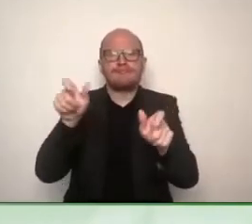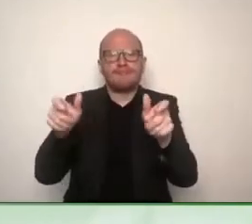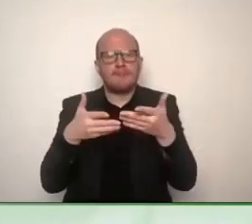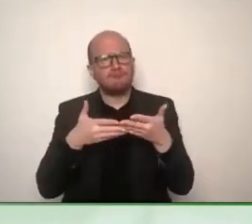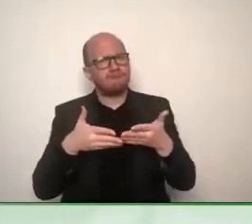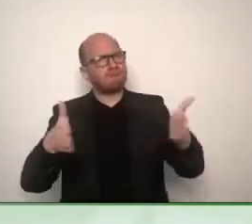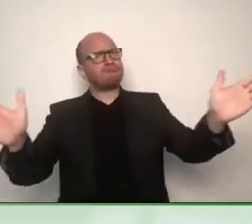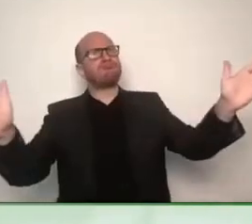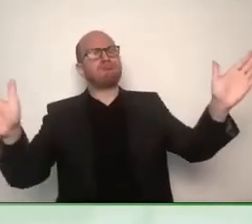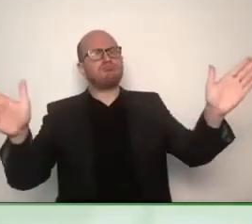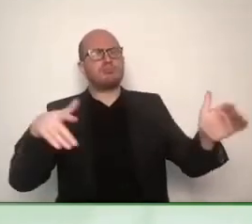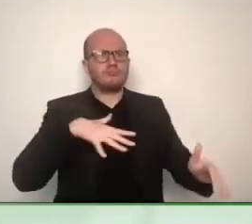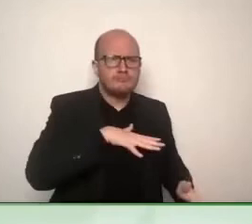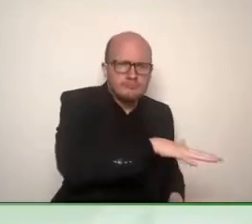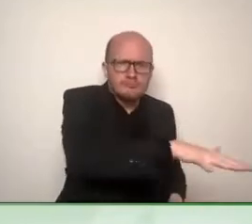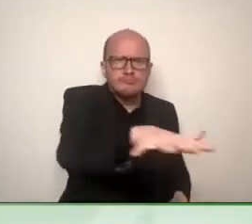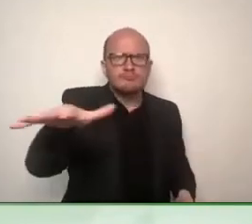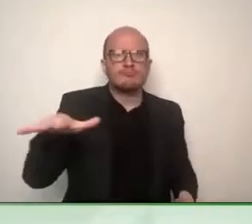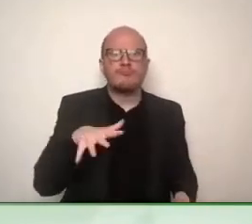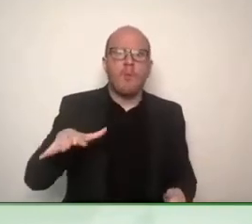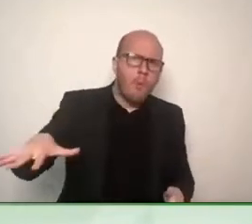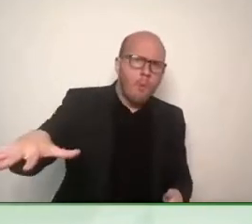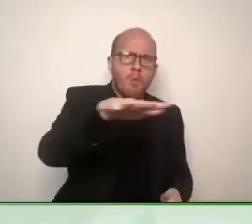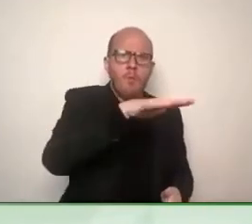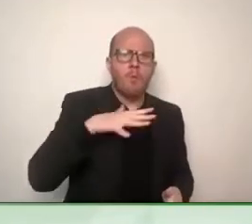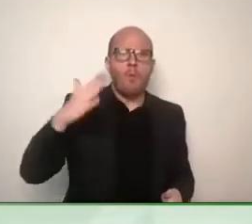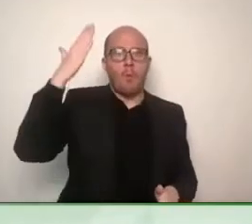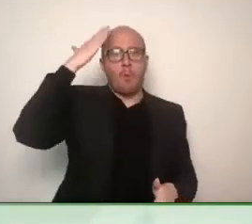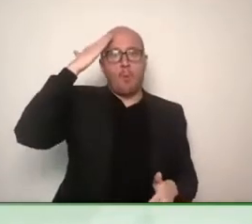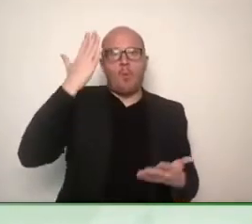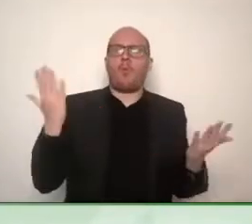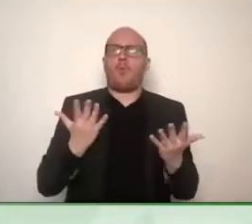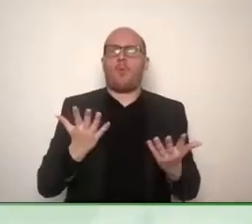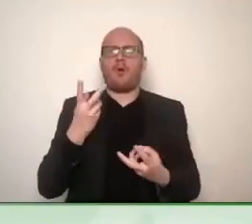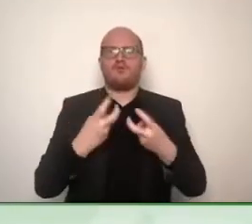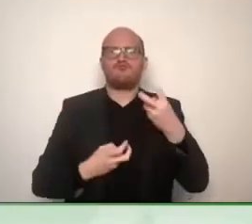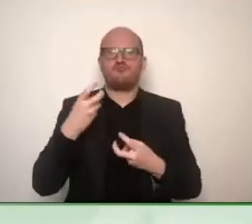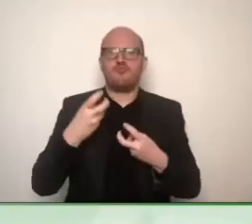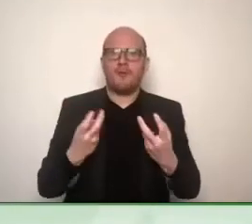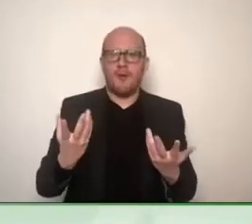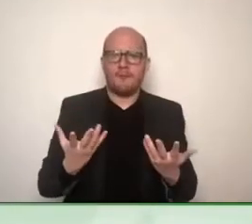That's for others to do. But we try to influence the global agenda.